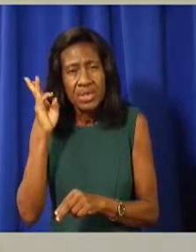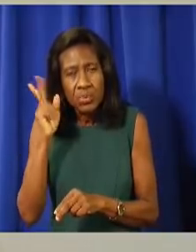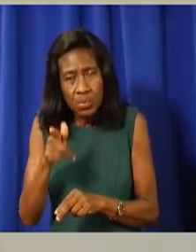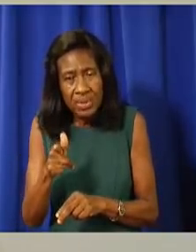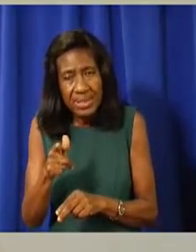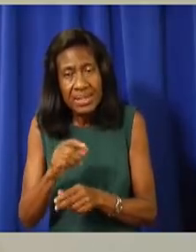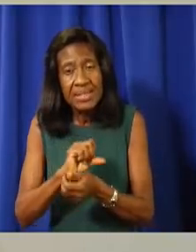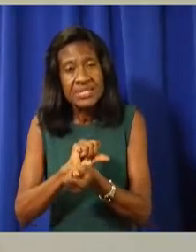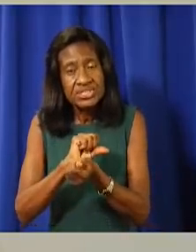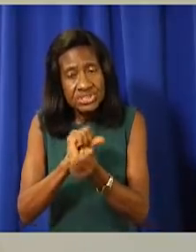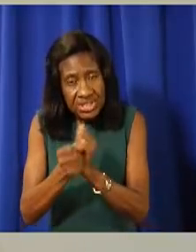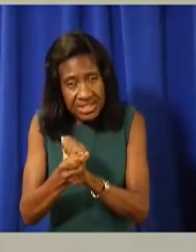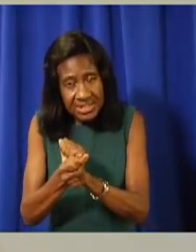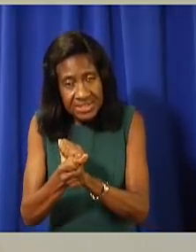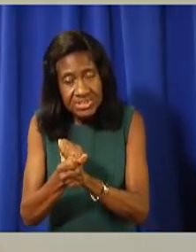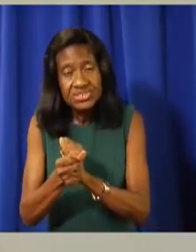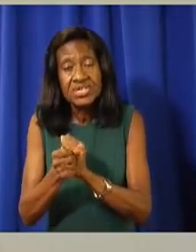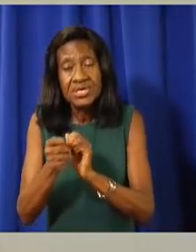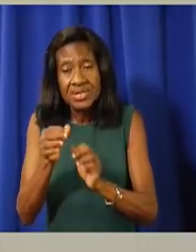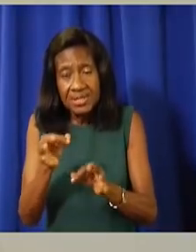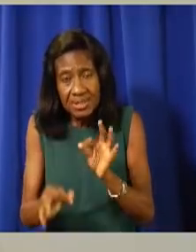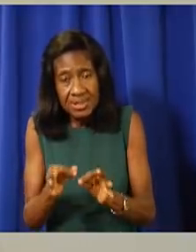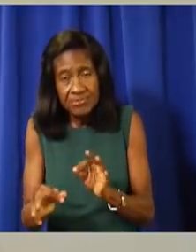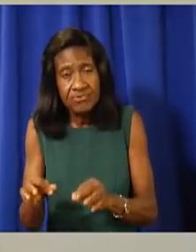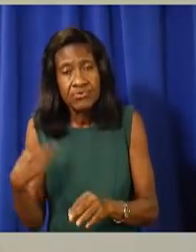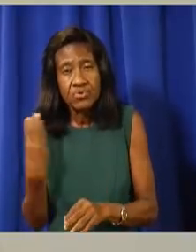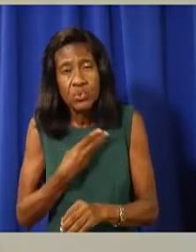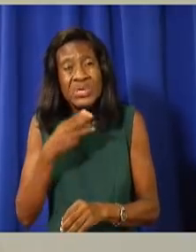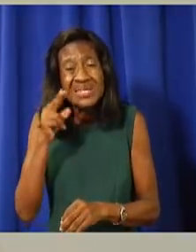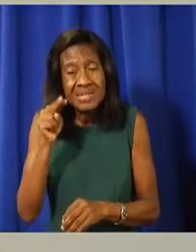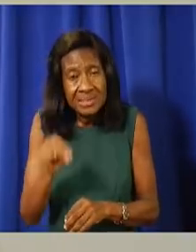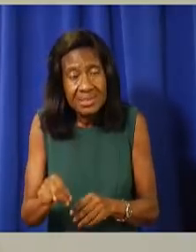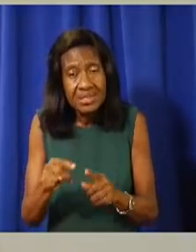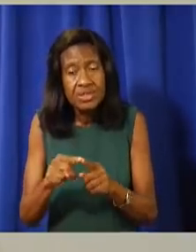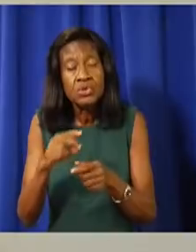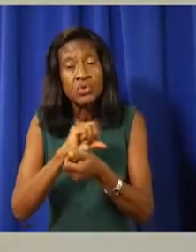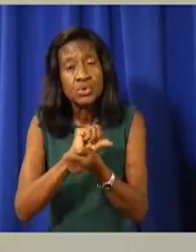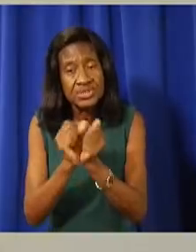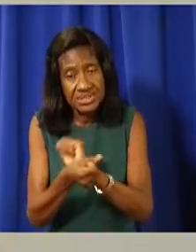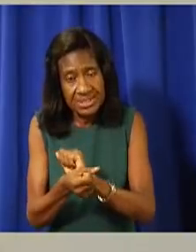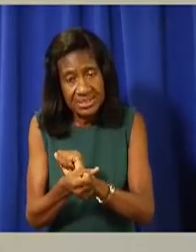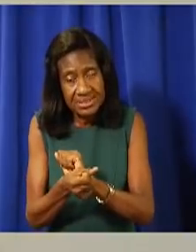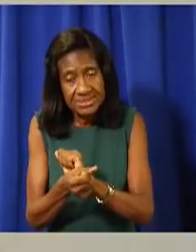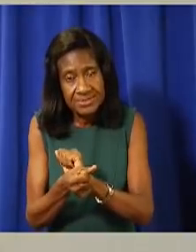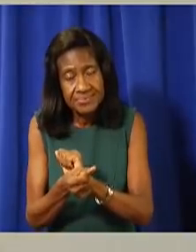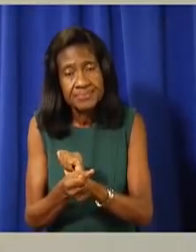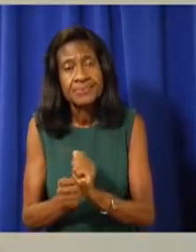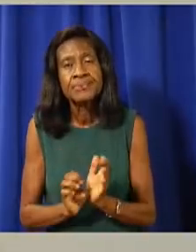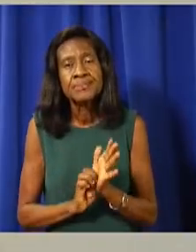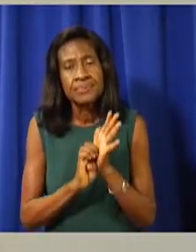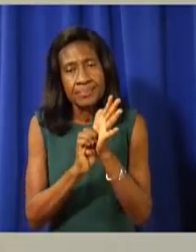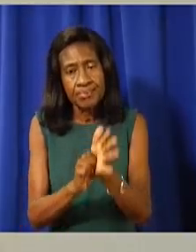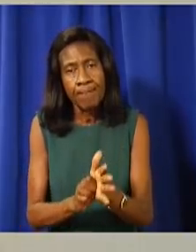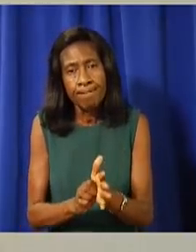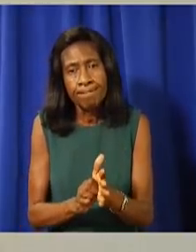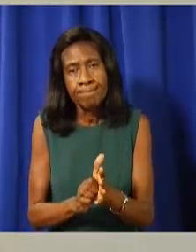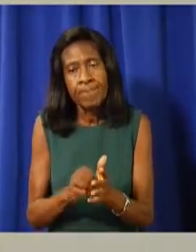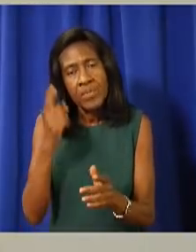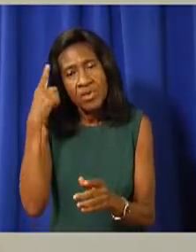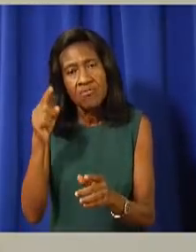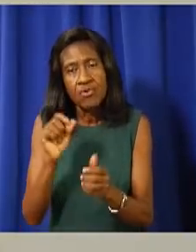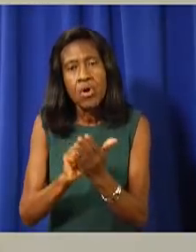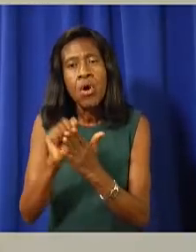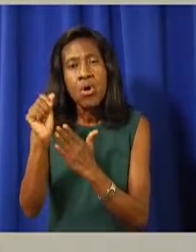adjust them as necessary as we have done in the past. For example, for the month of